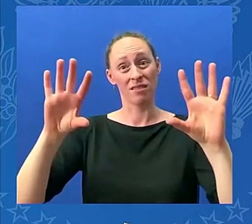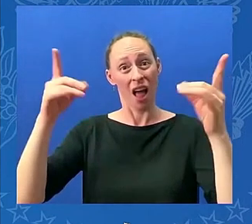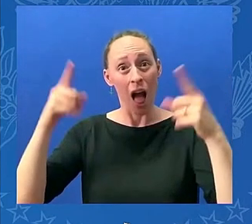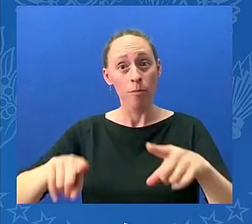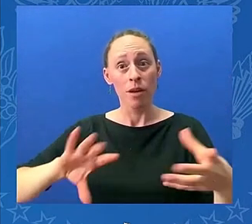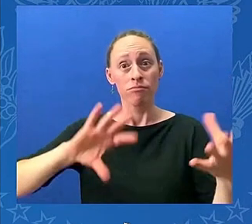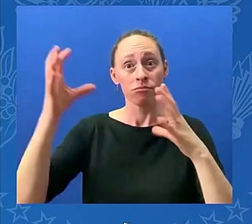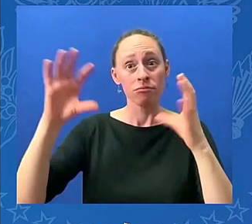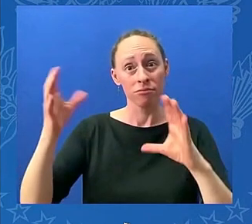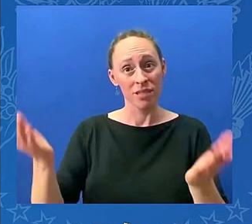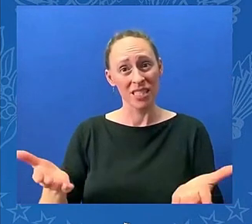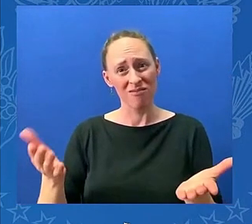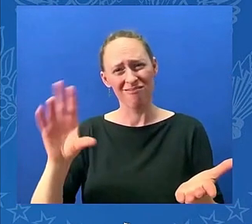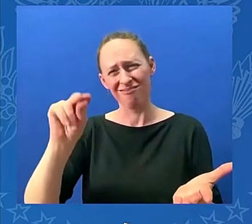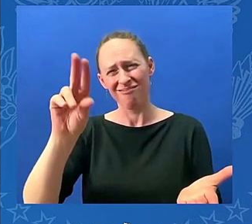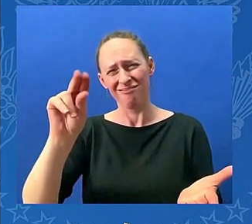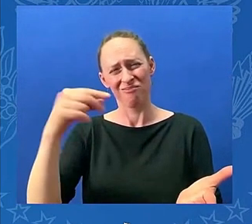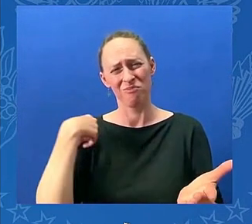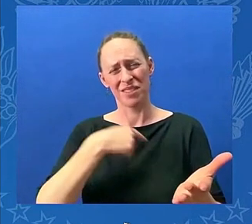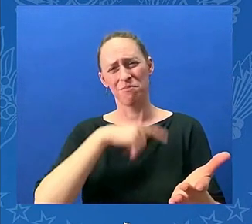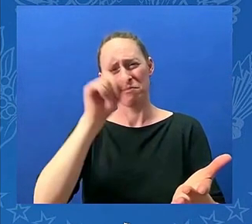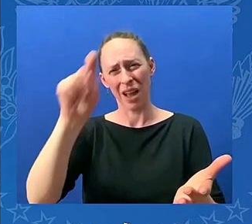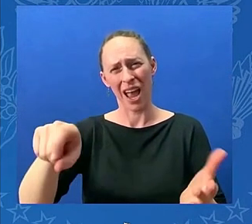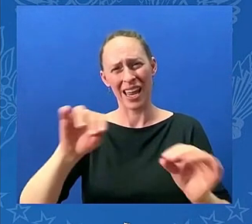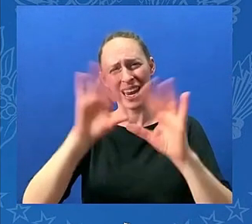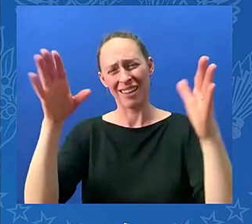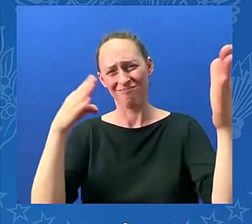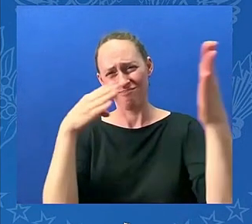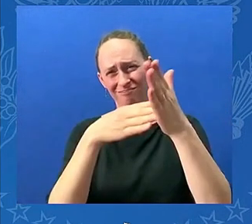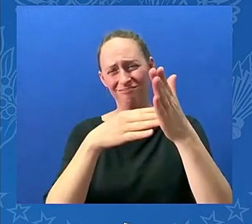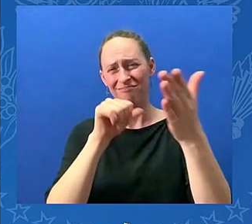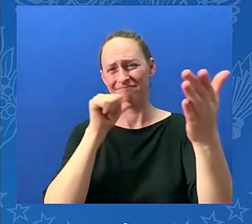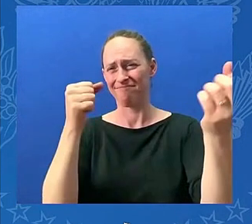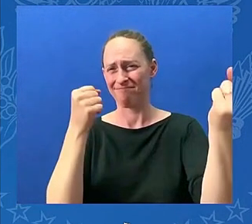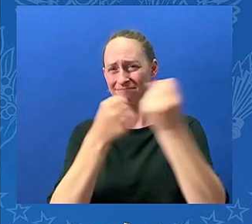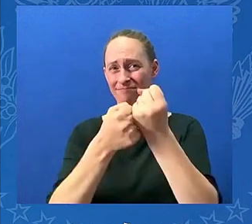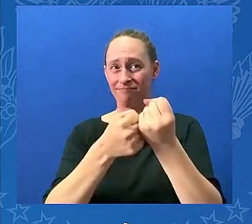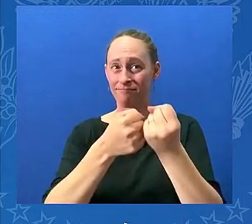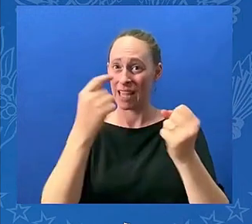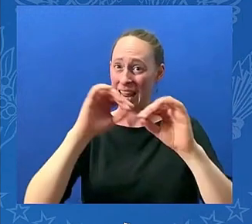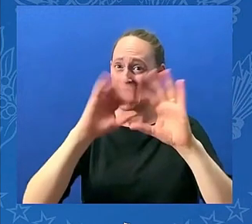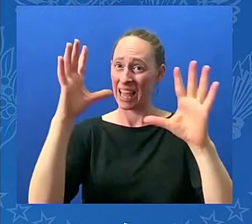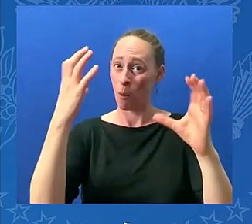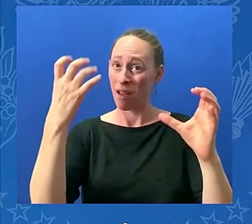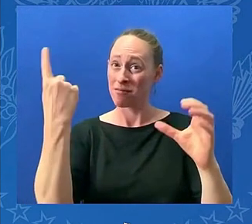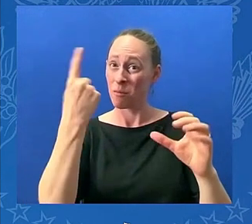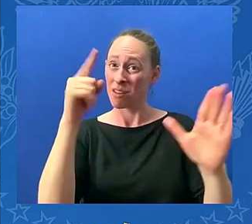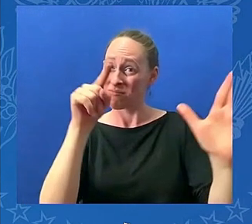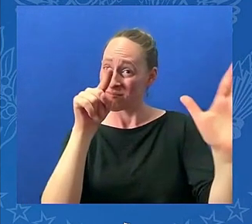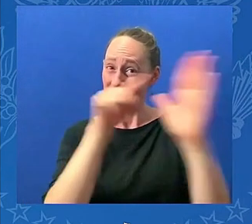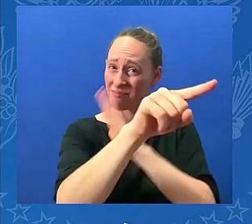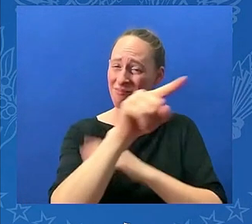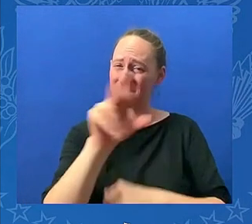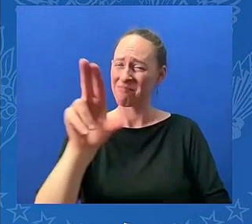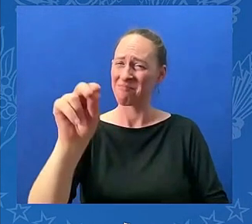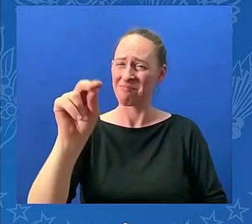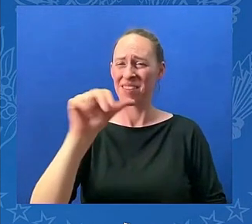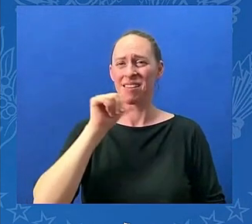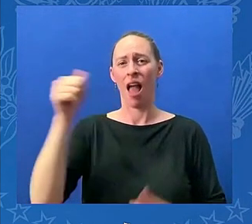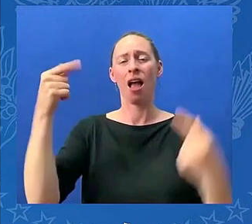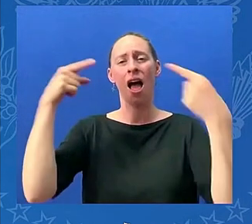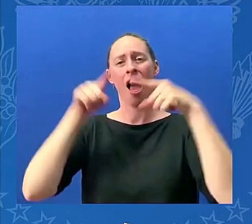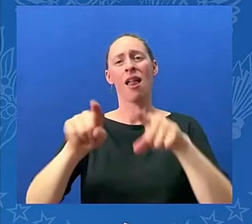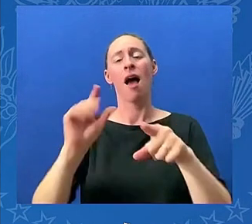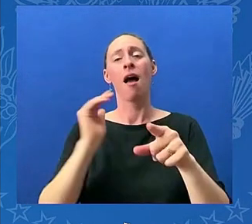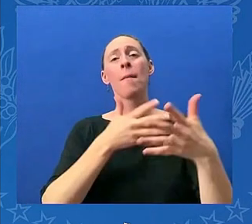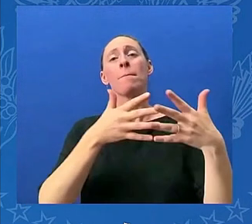is contrary to everything we stand for as a nation. Everything. It's not who we are as a nation. It's not America and